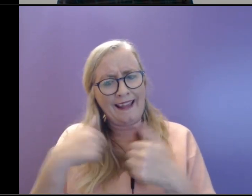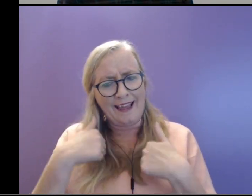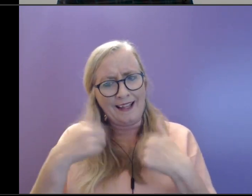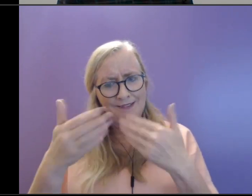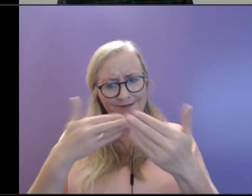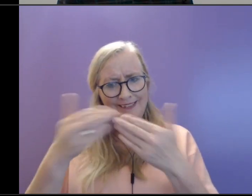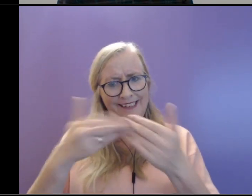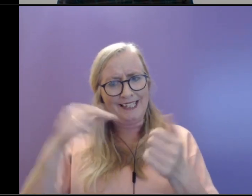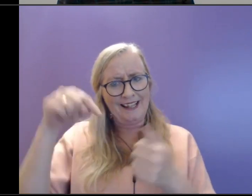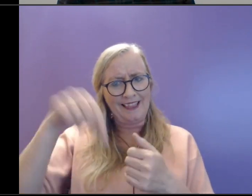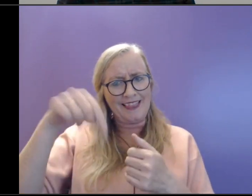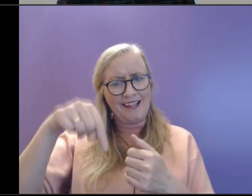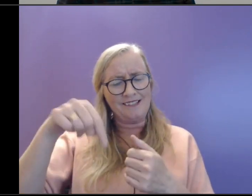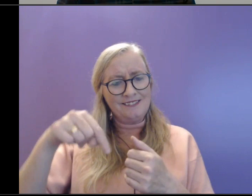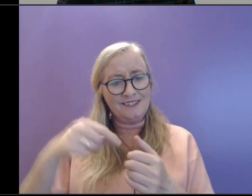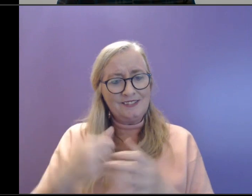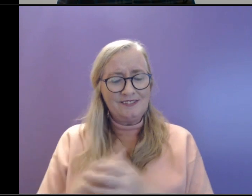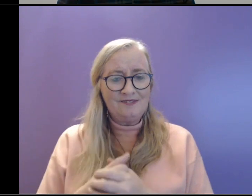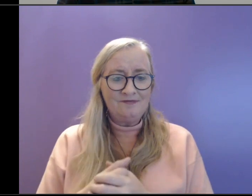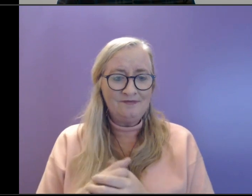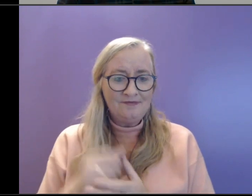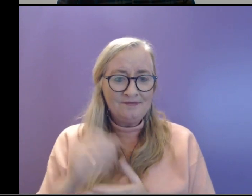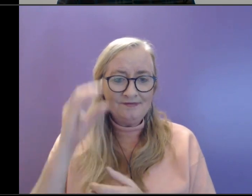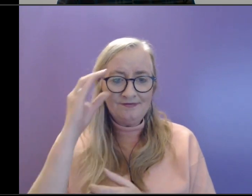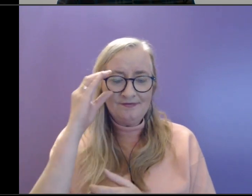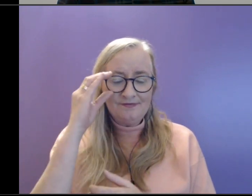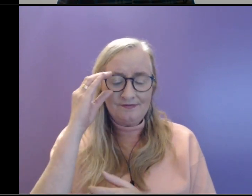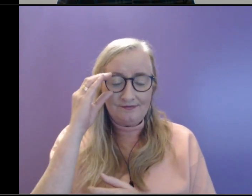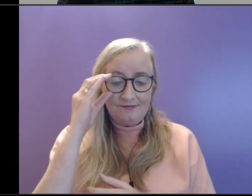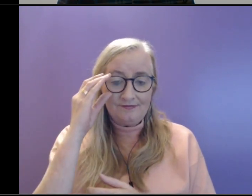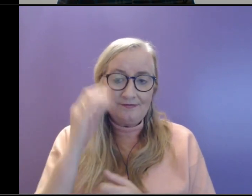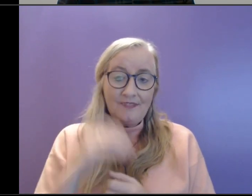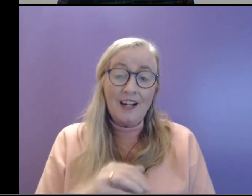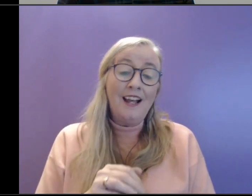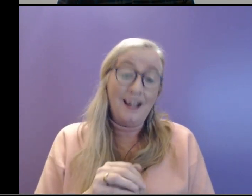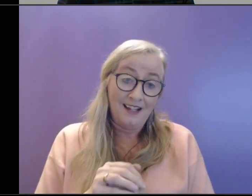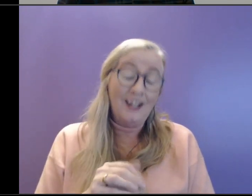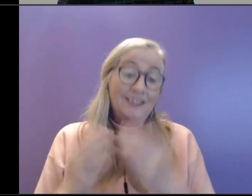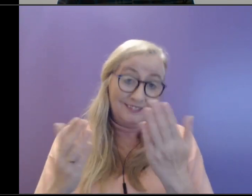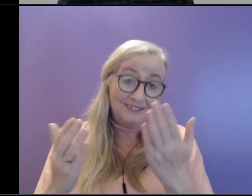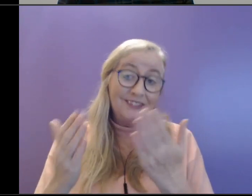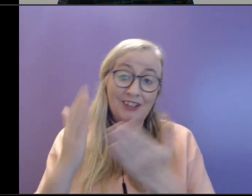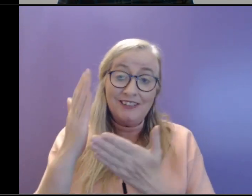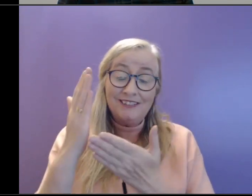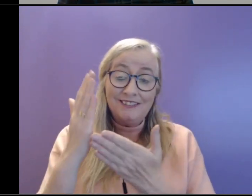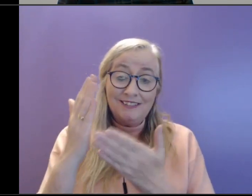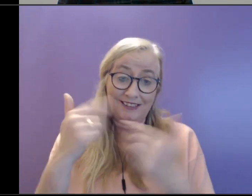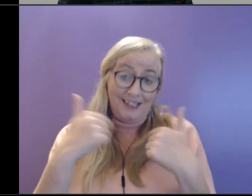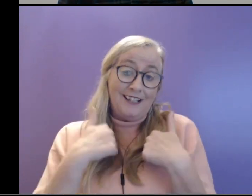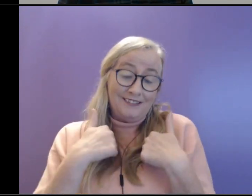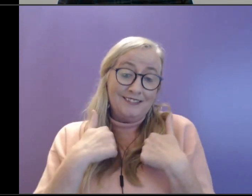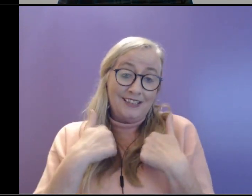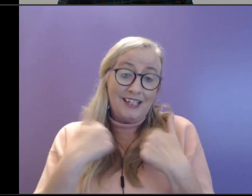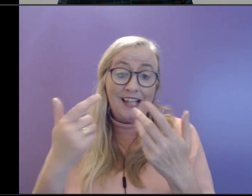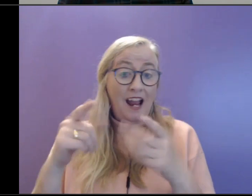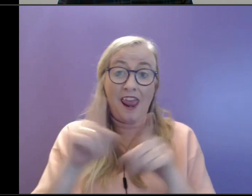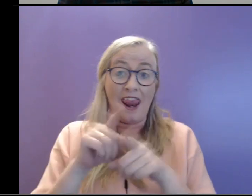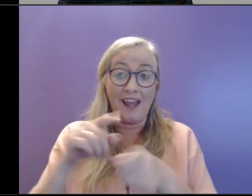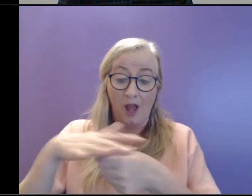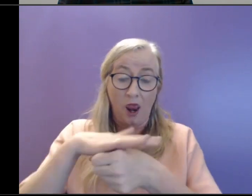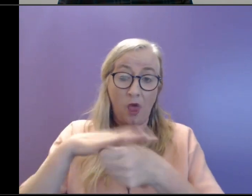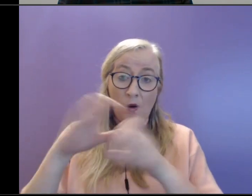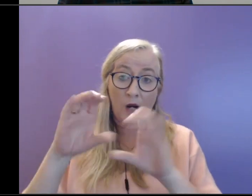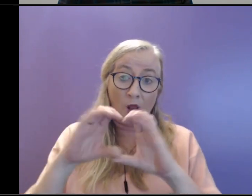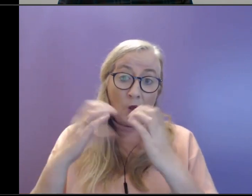Yeah, I suppose another thing that kind of struck me is that sometimes in our in our local communities, it can be hard